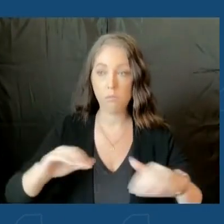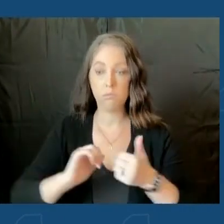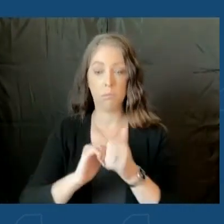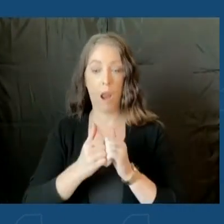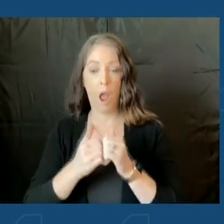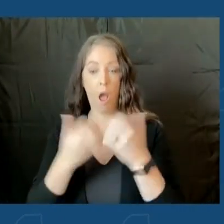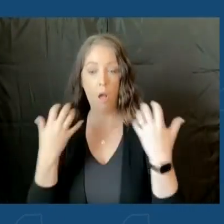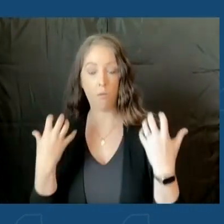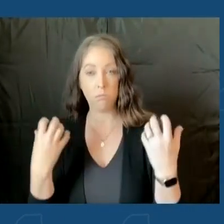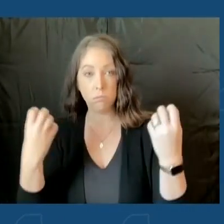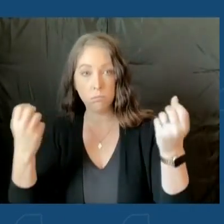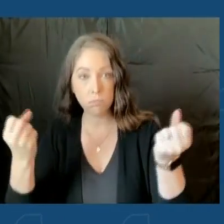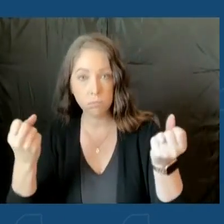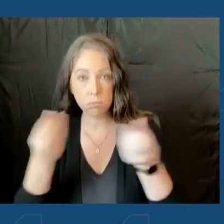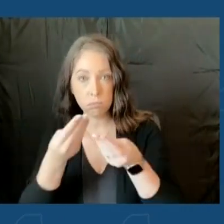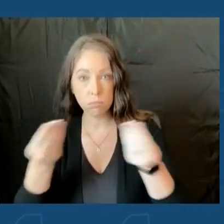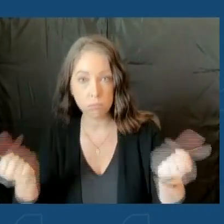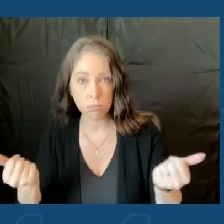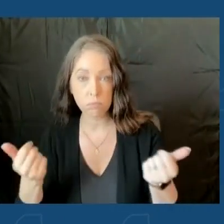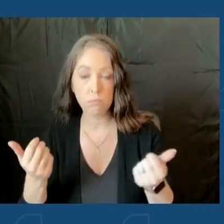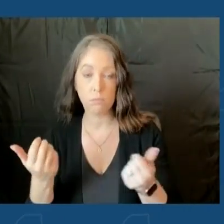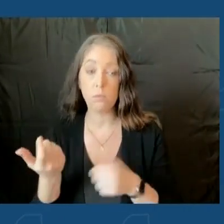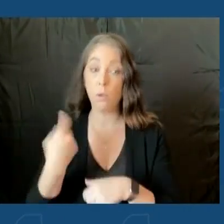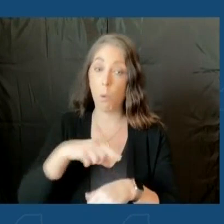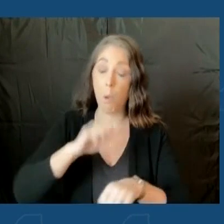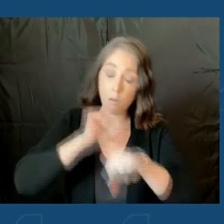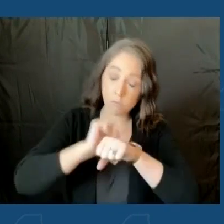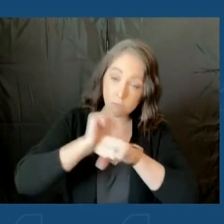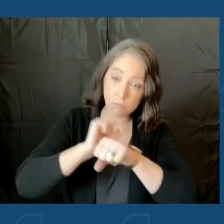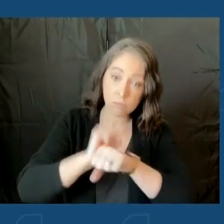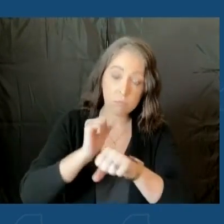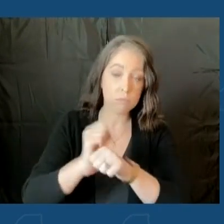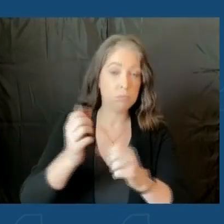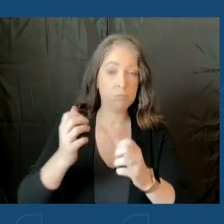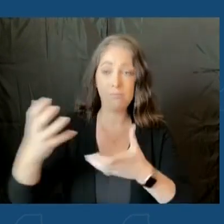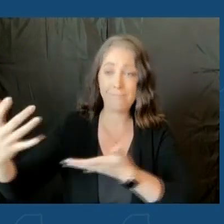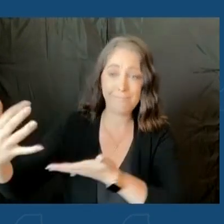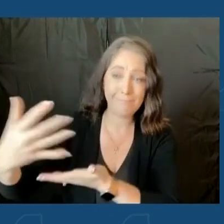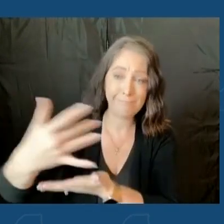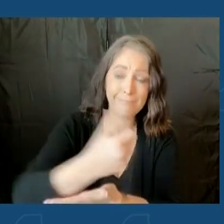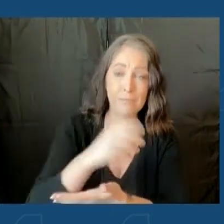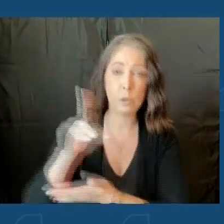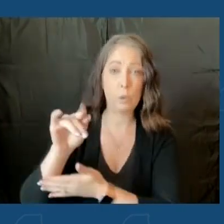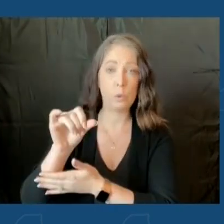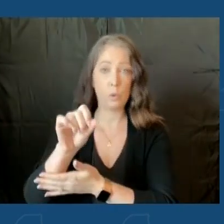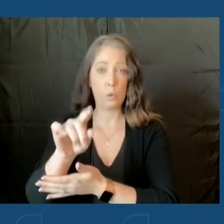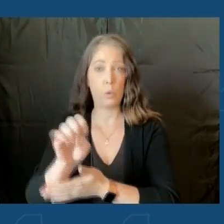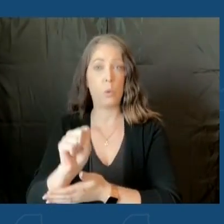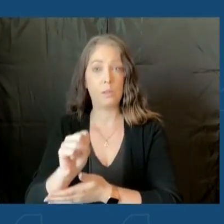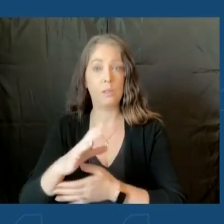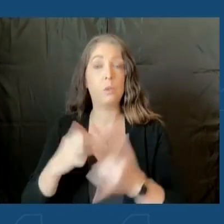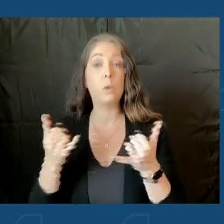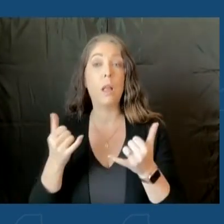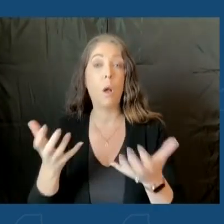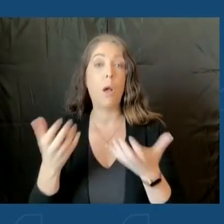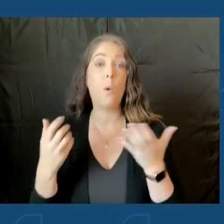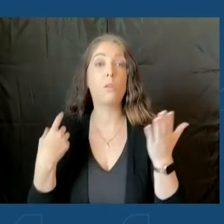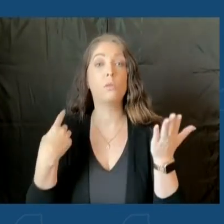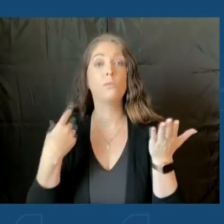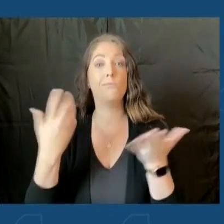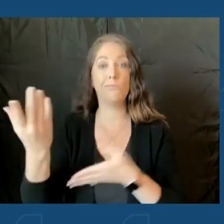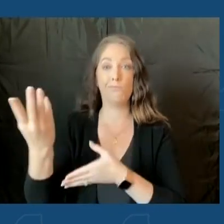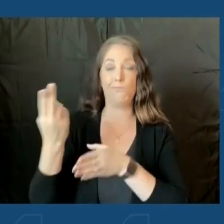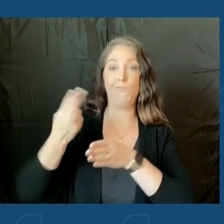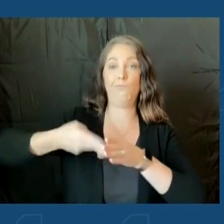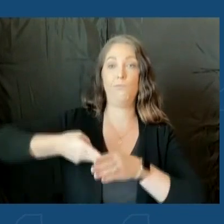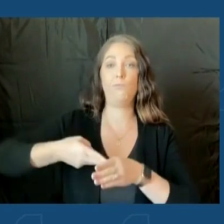really hard to be able to secure more doses to protect everyone. But at this point, I'd like to bring in someone who's been in regular communication with us,